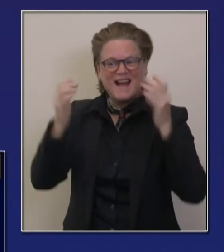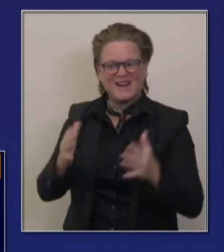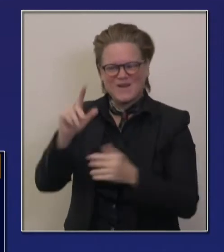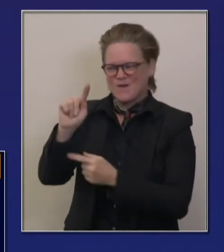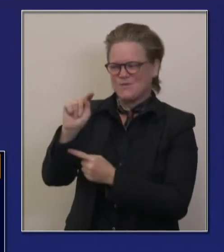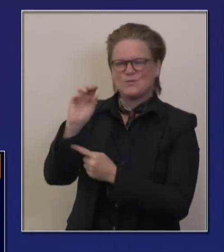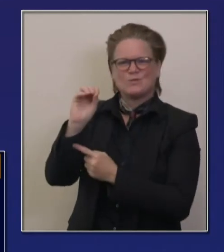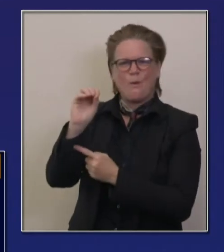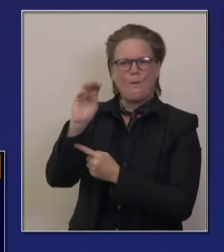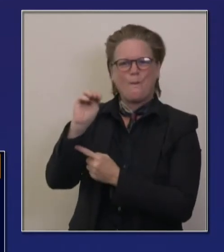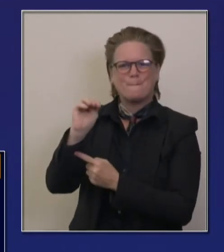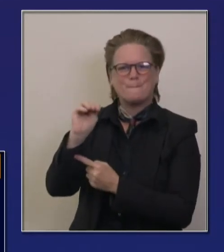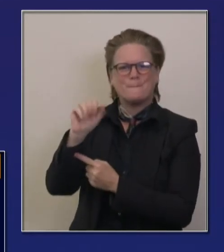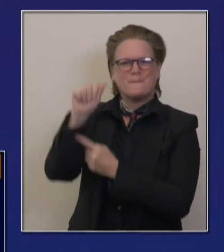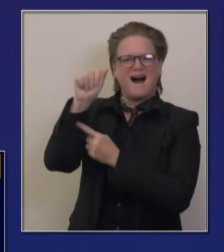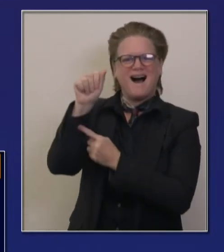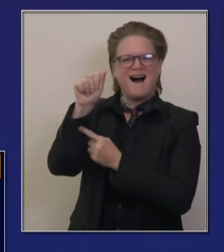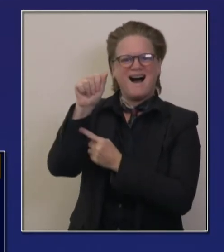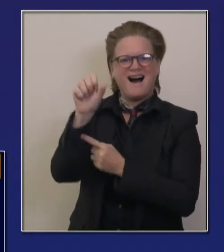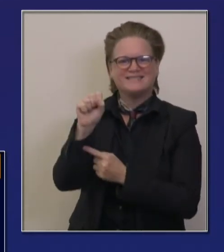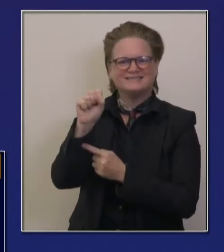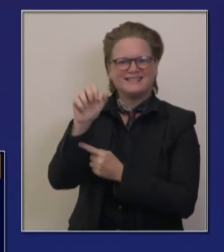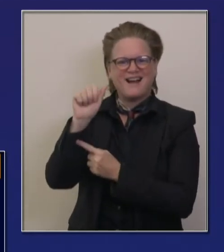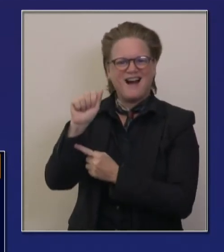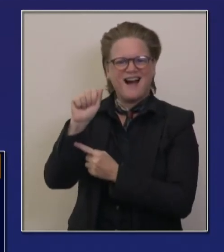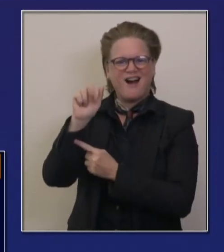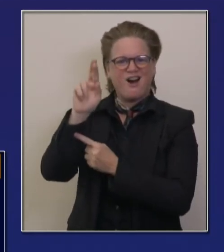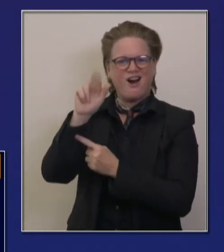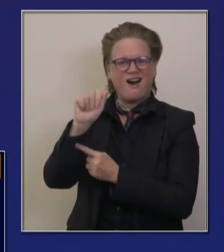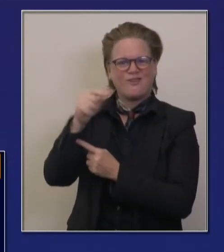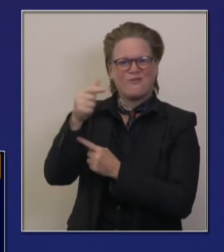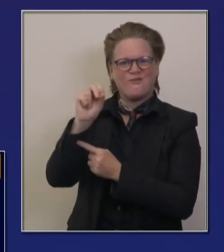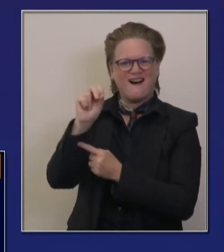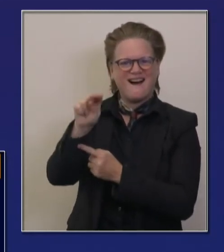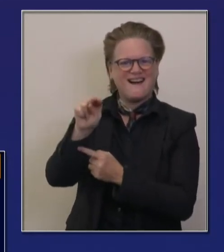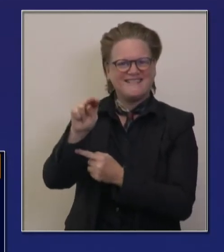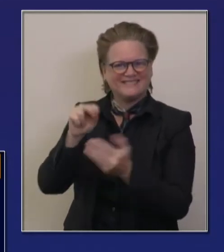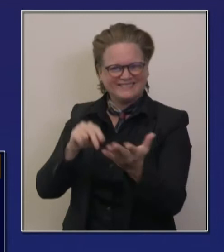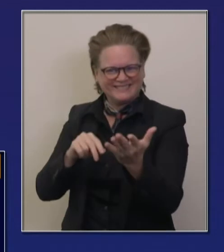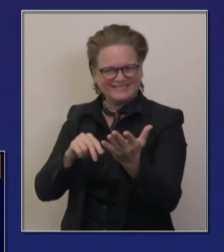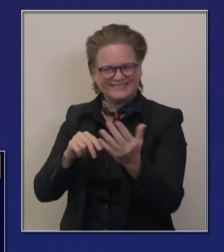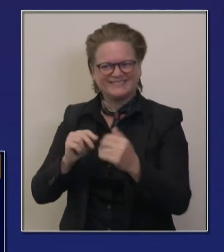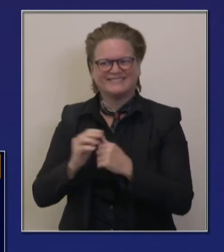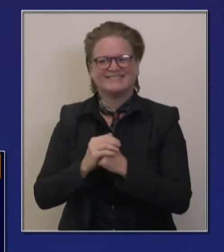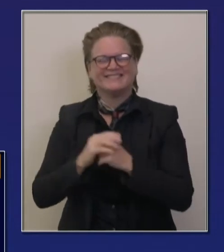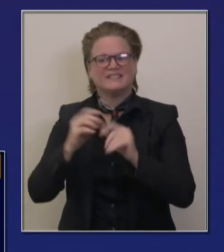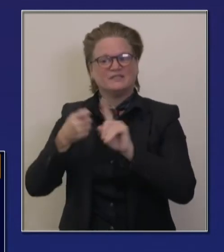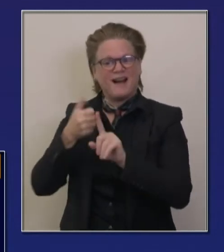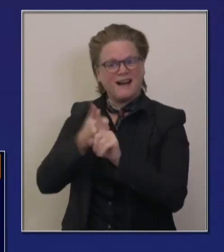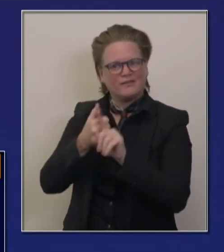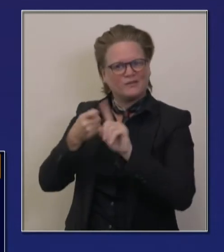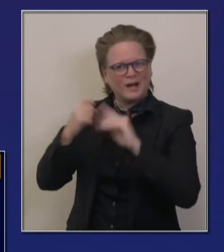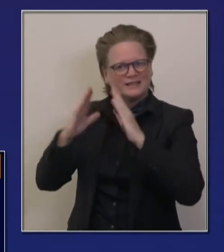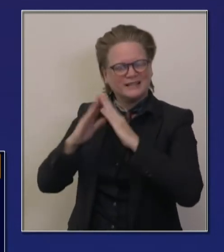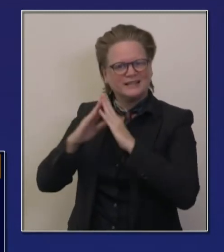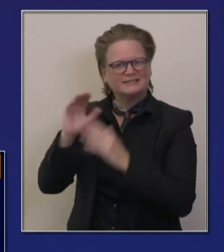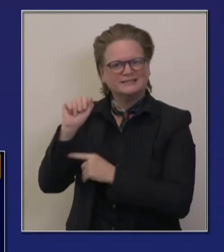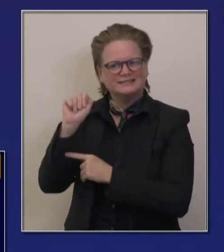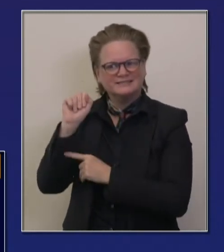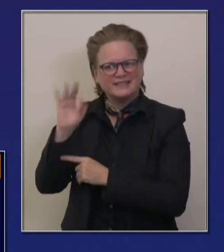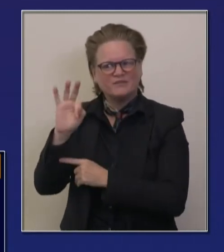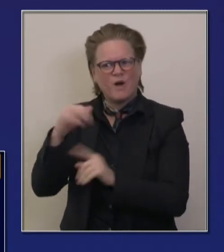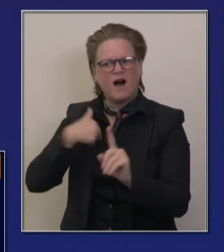uh, his, uh, his ascendancy. I hope ascendancy is from city and county of San Francisco, well known to me and many others,